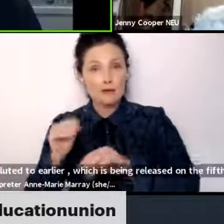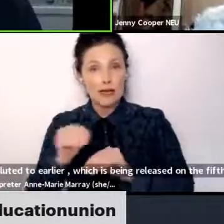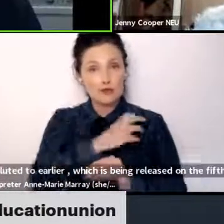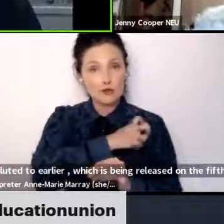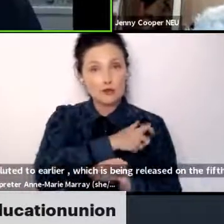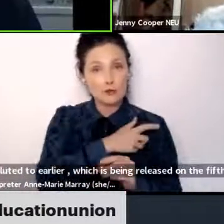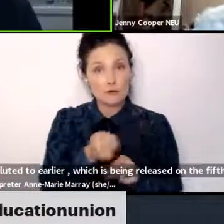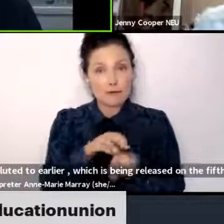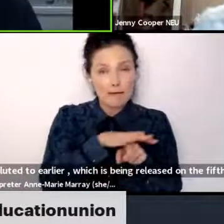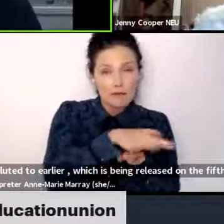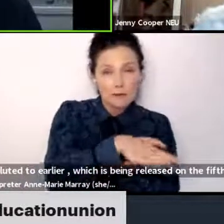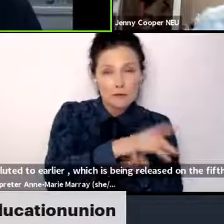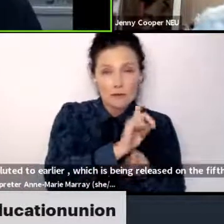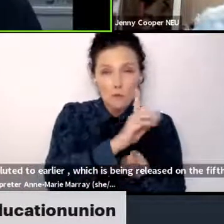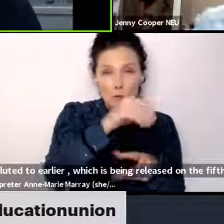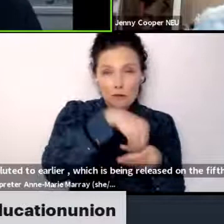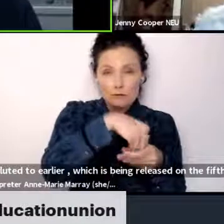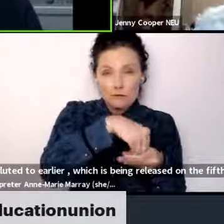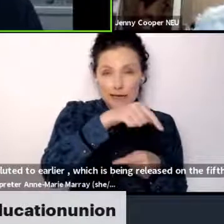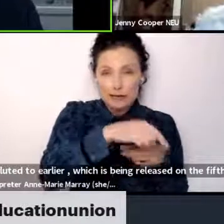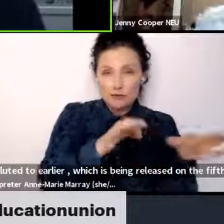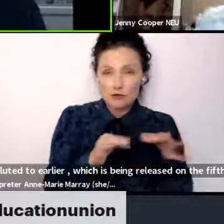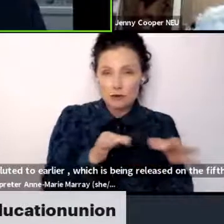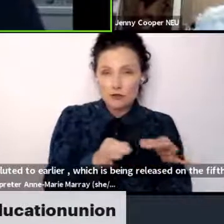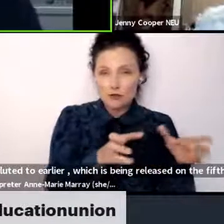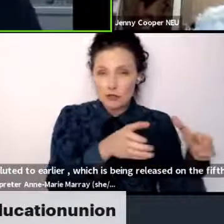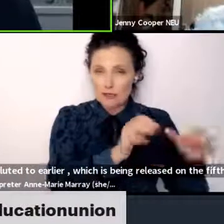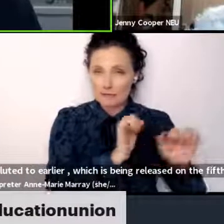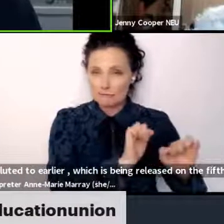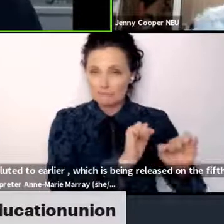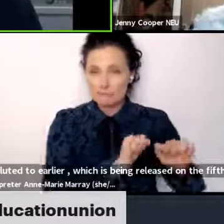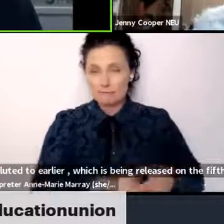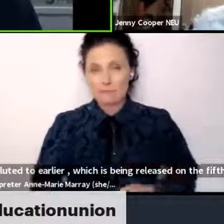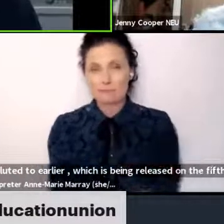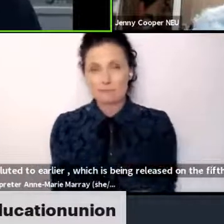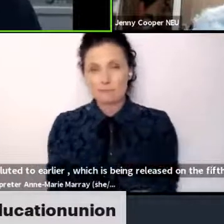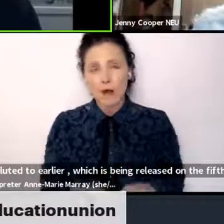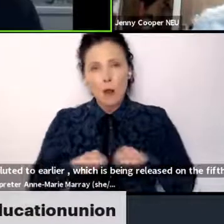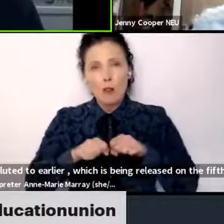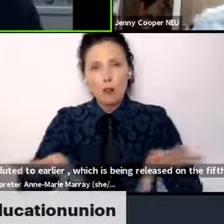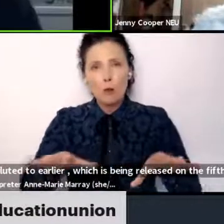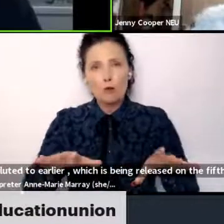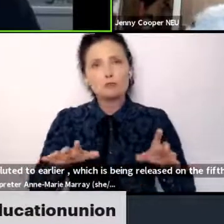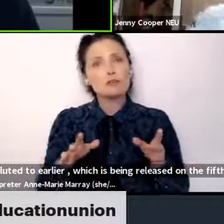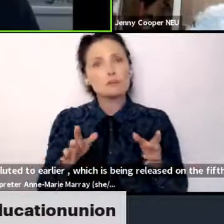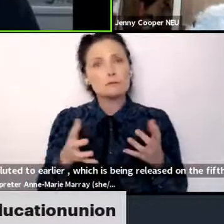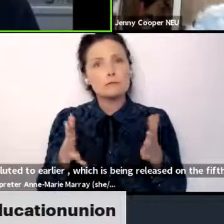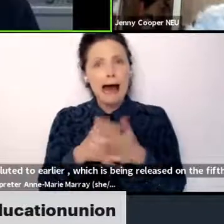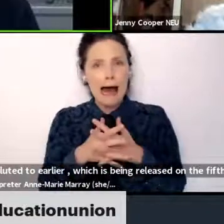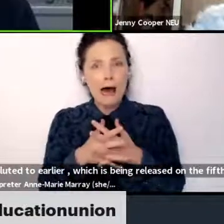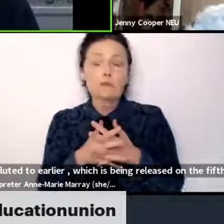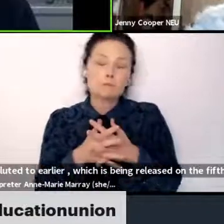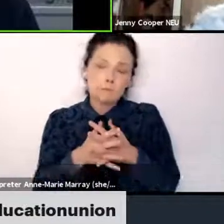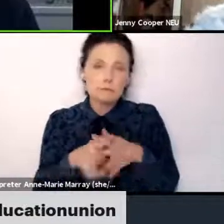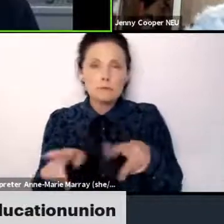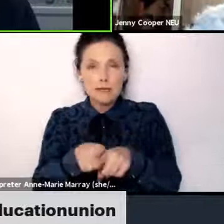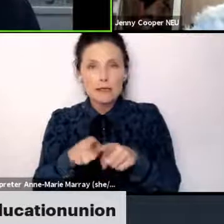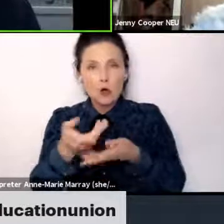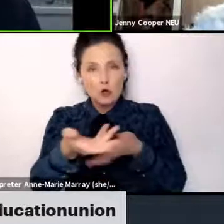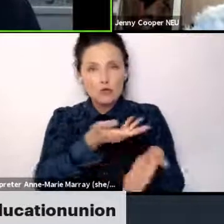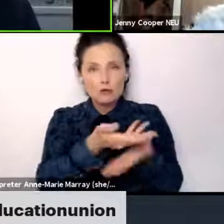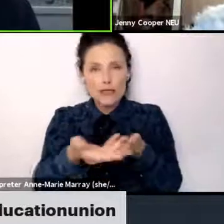what will go into that strategy. It's going to be launched as a consultation with